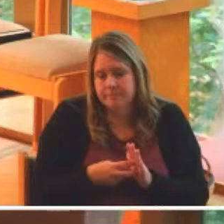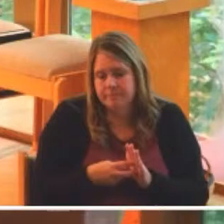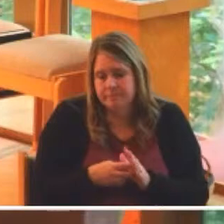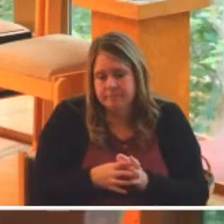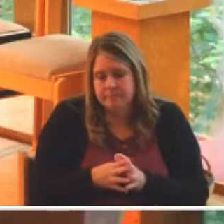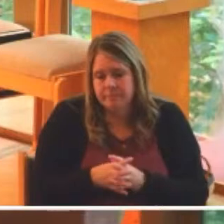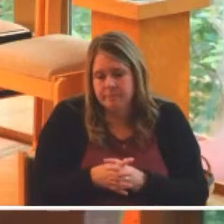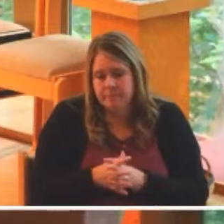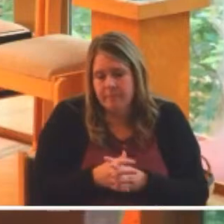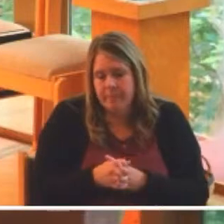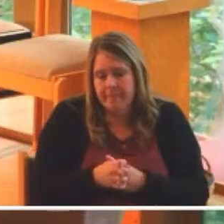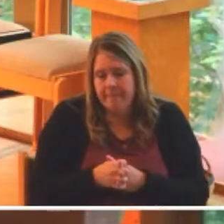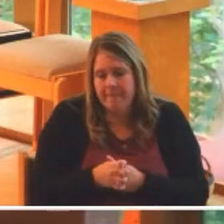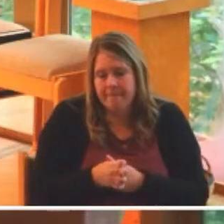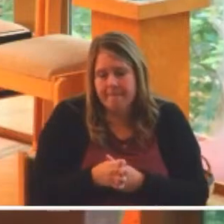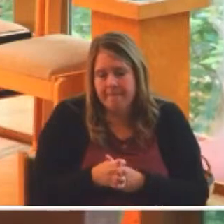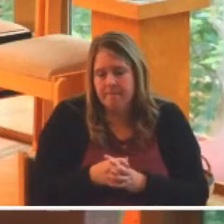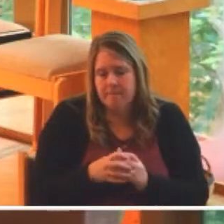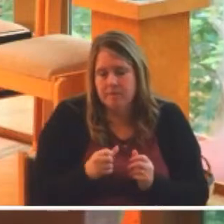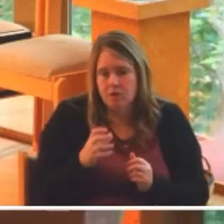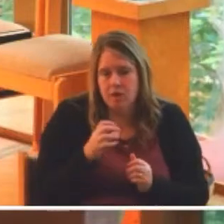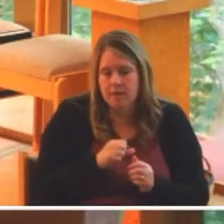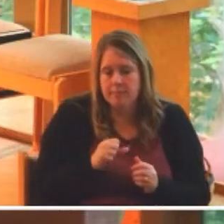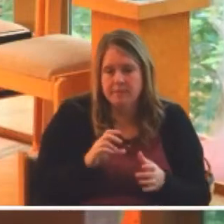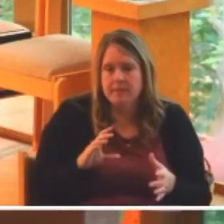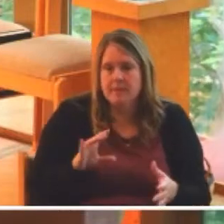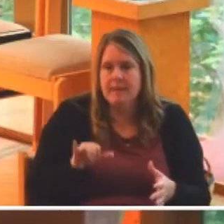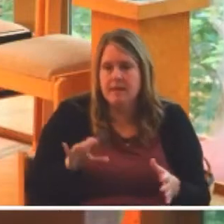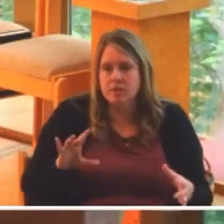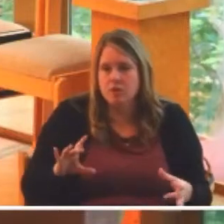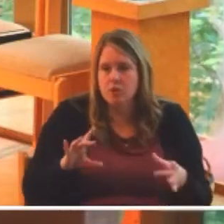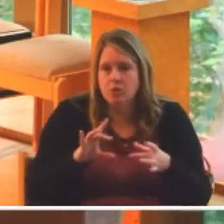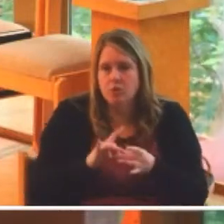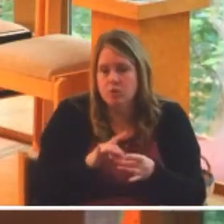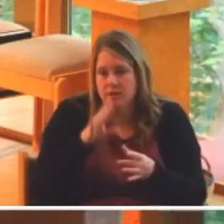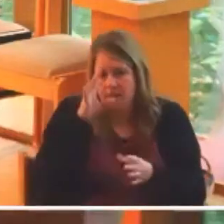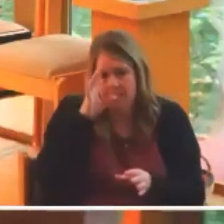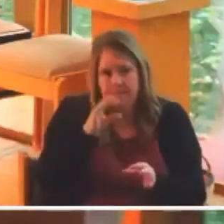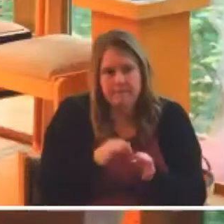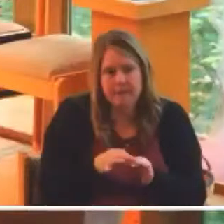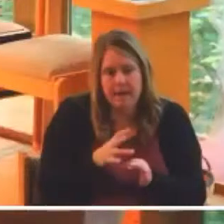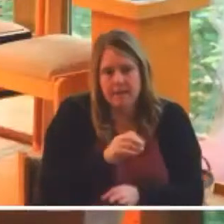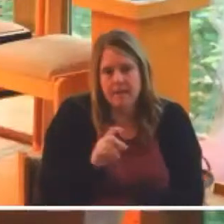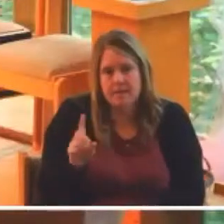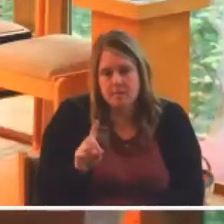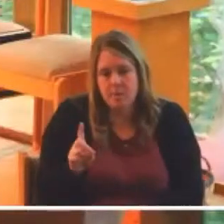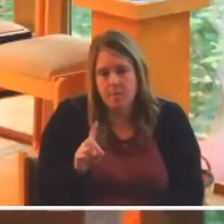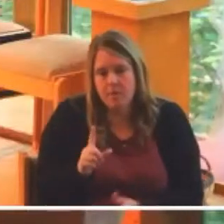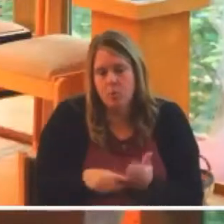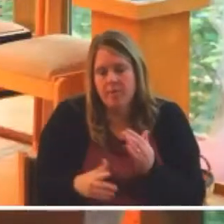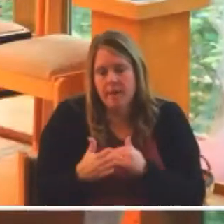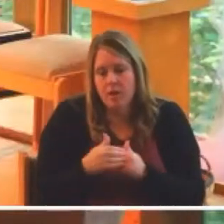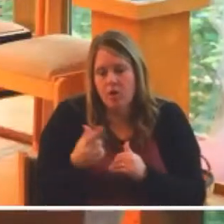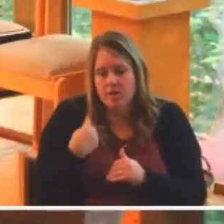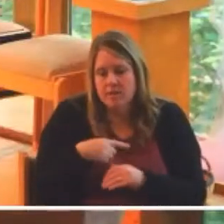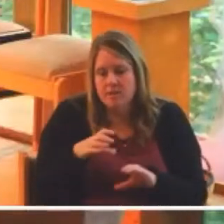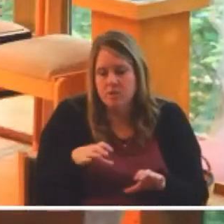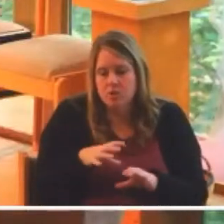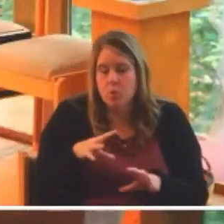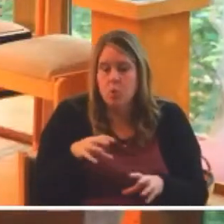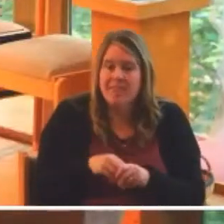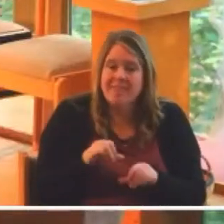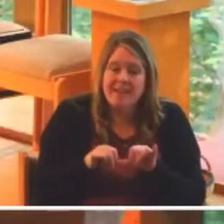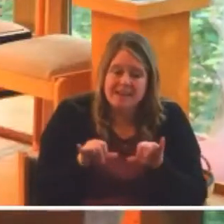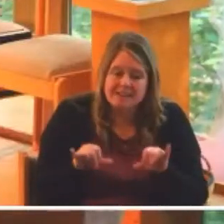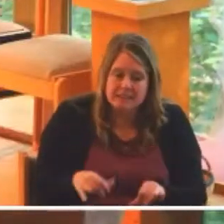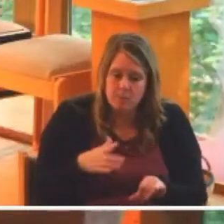This is the union of faith and democracy. What does our faith call us to do? And within that system, what are we willing